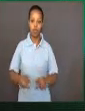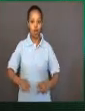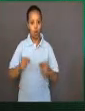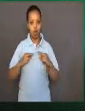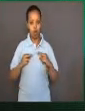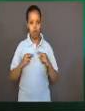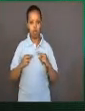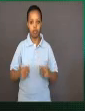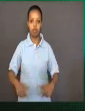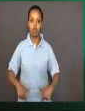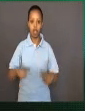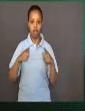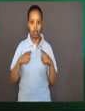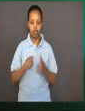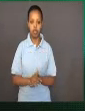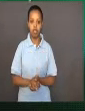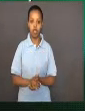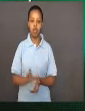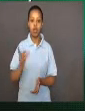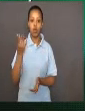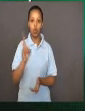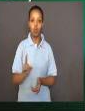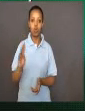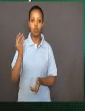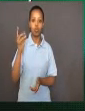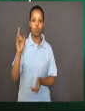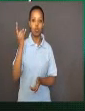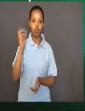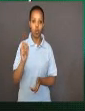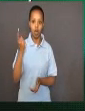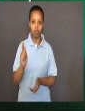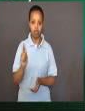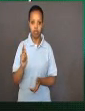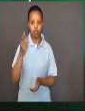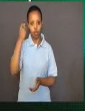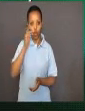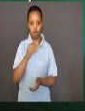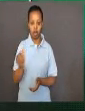cosmozoan theory, and biochemical theory.